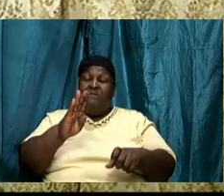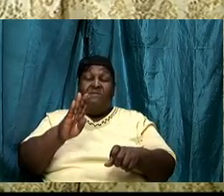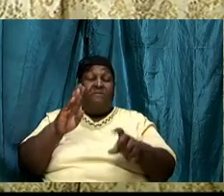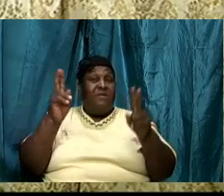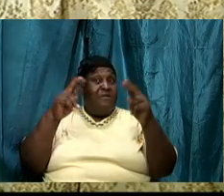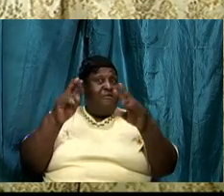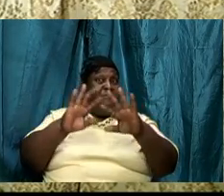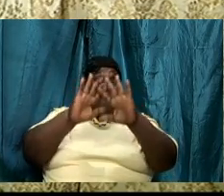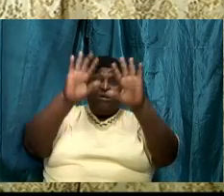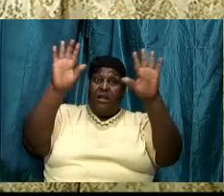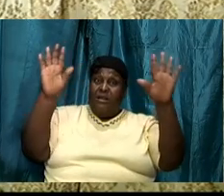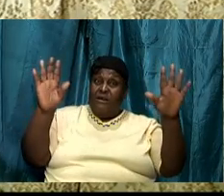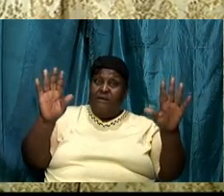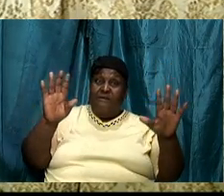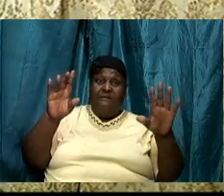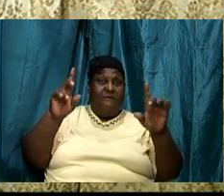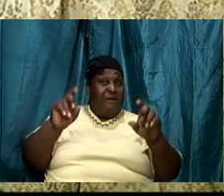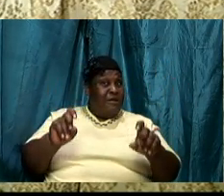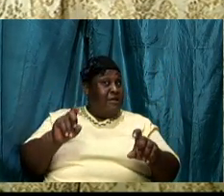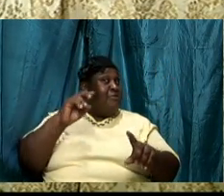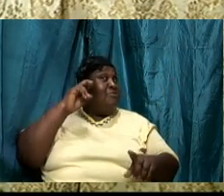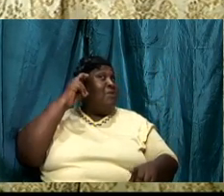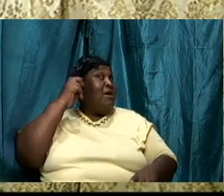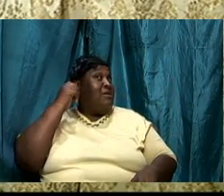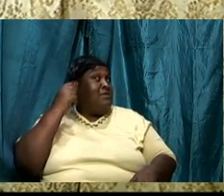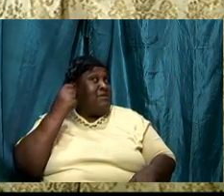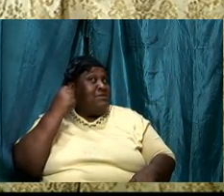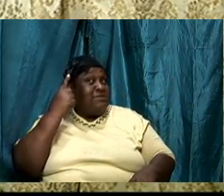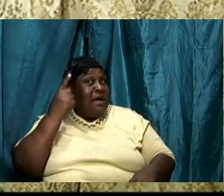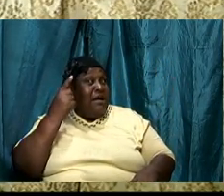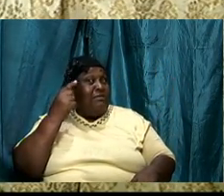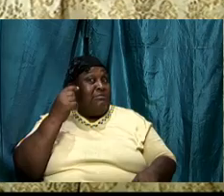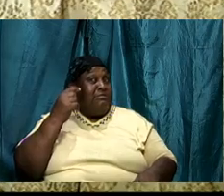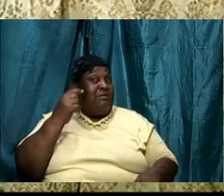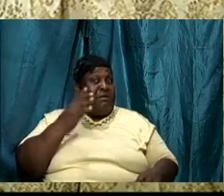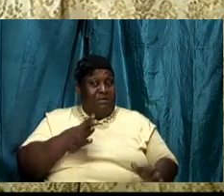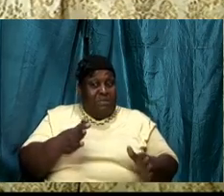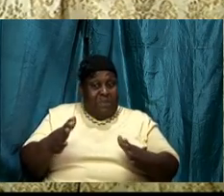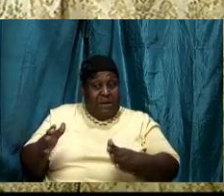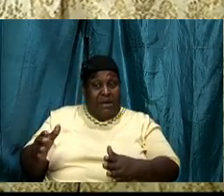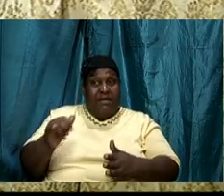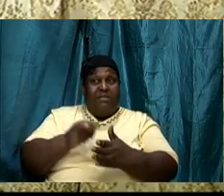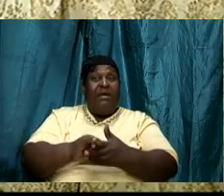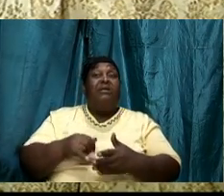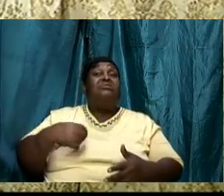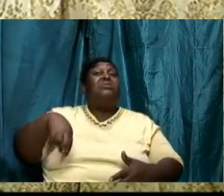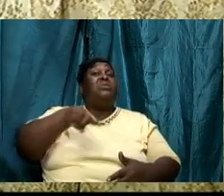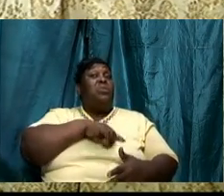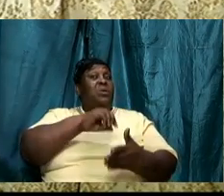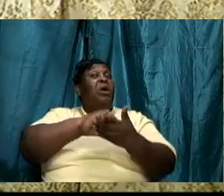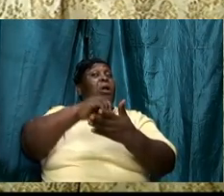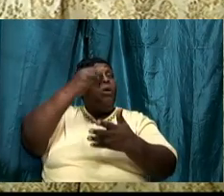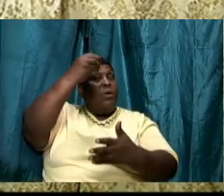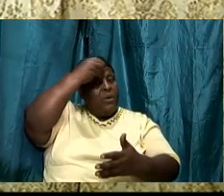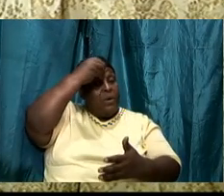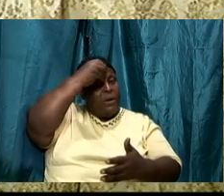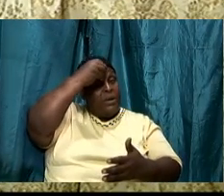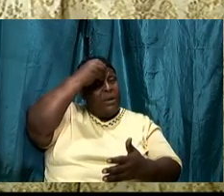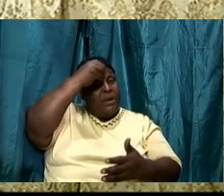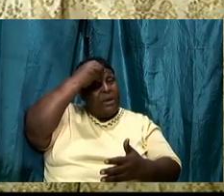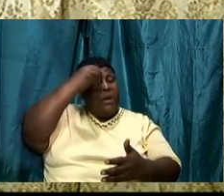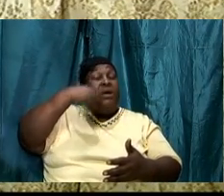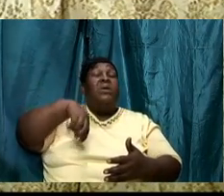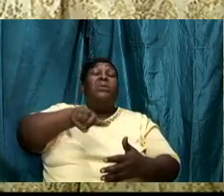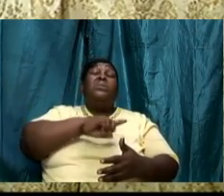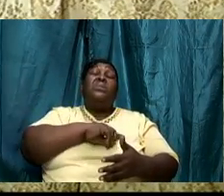We need to understand the concepts that we have been presenting and we need to embrace it and we